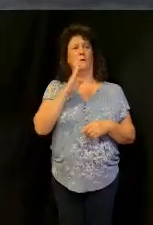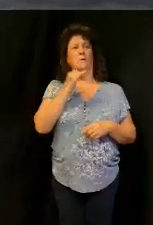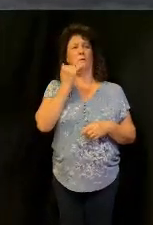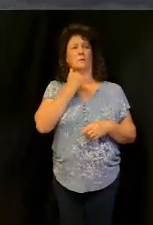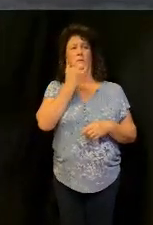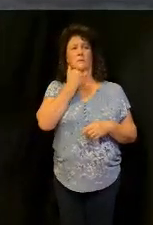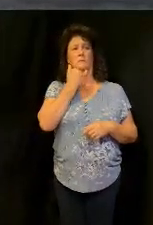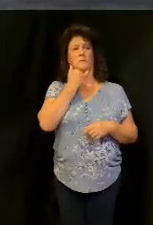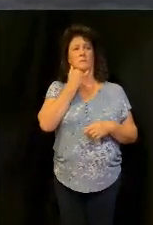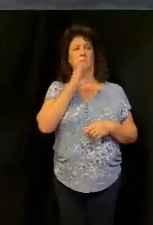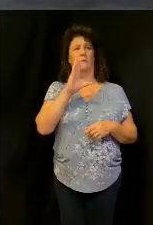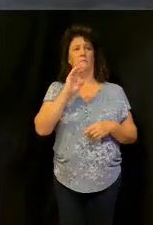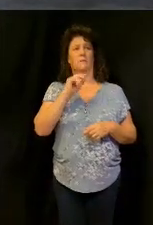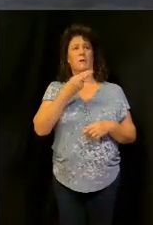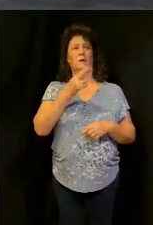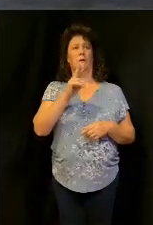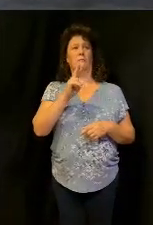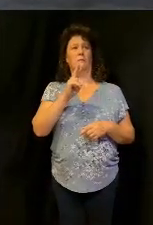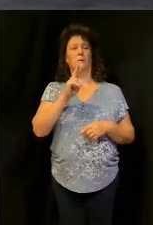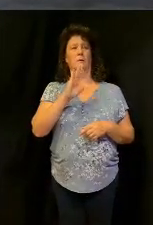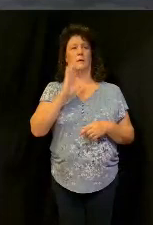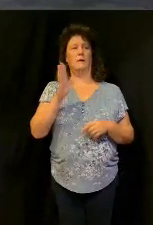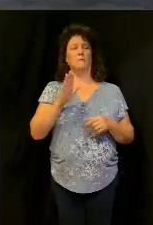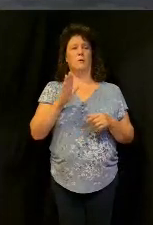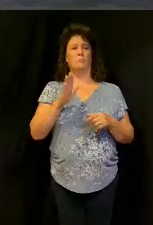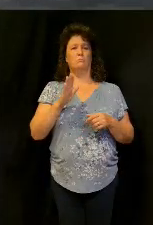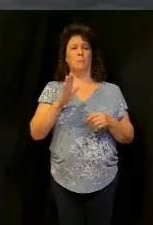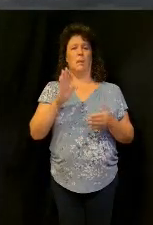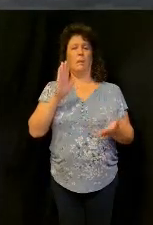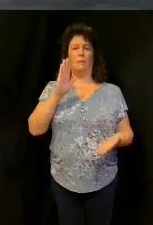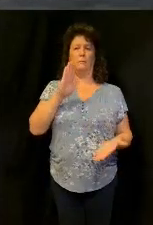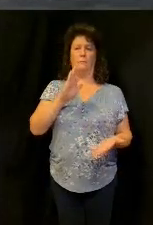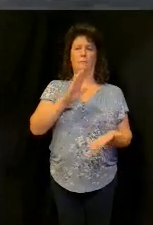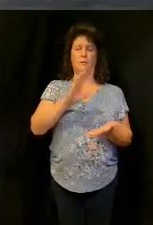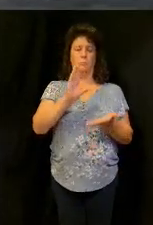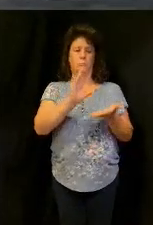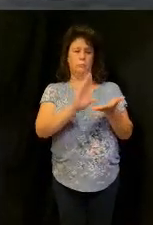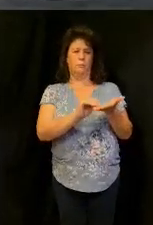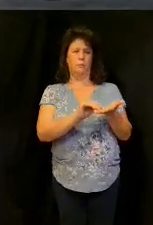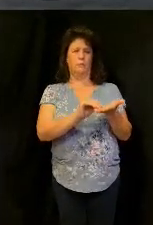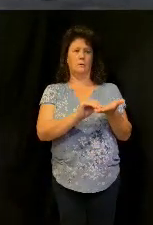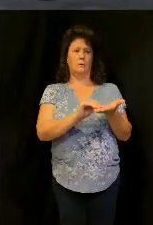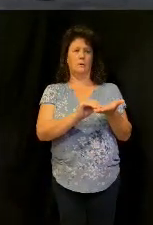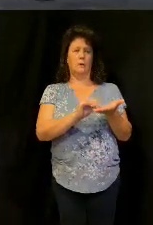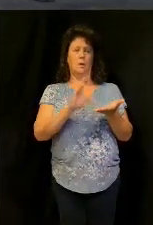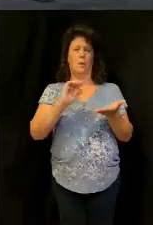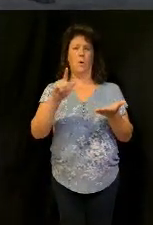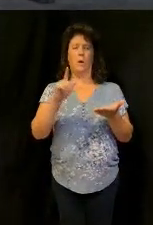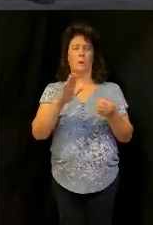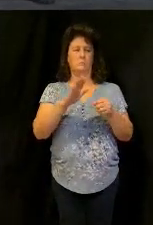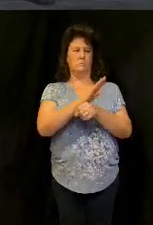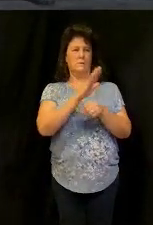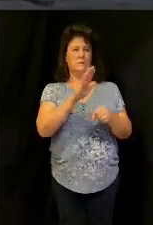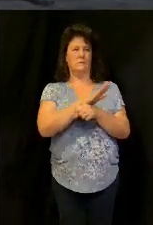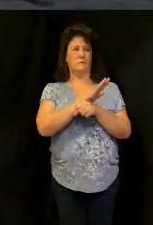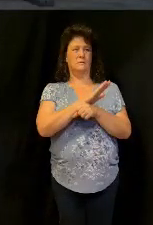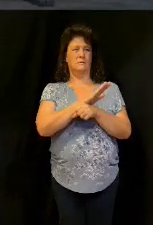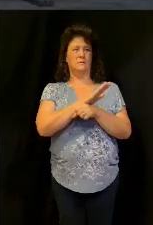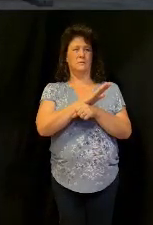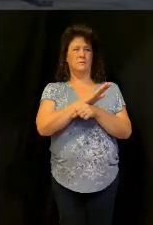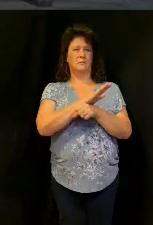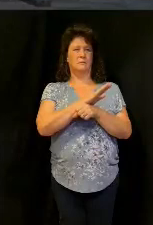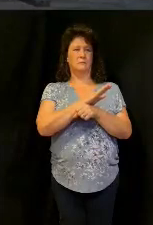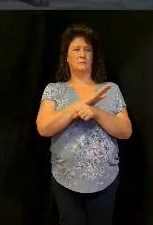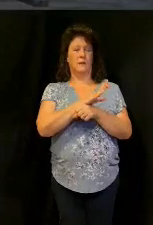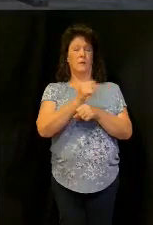be used up nor shall the oil run dry until the day of the Lord sends rain on the earth so she went away and did according to the word